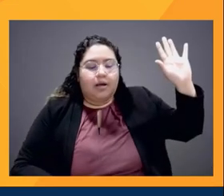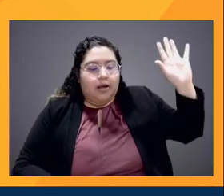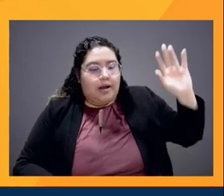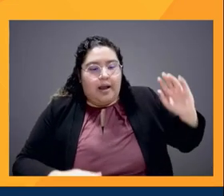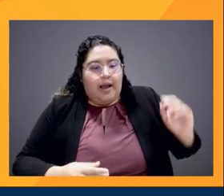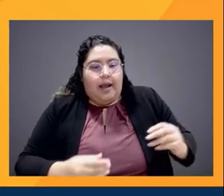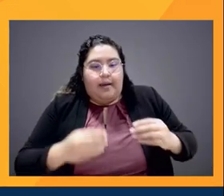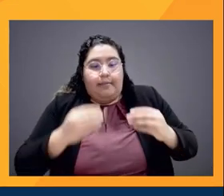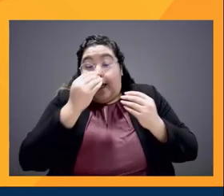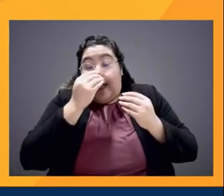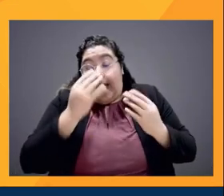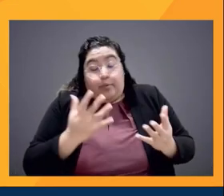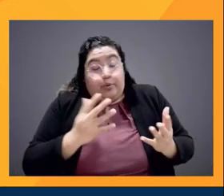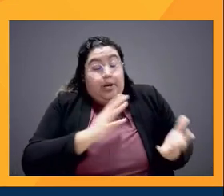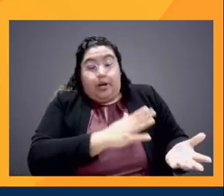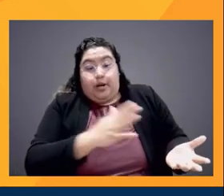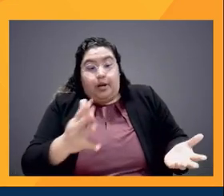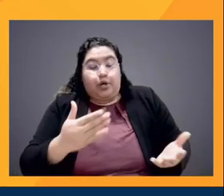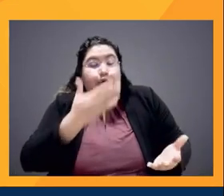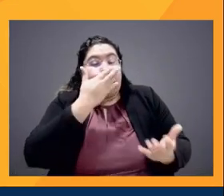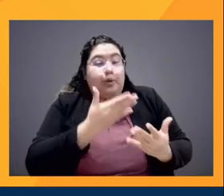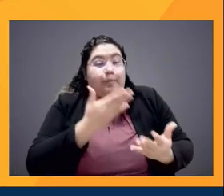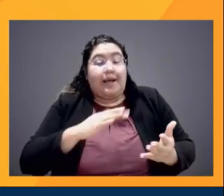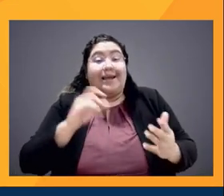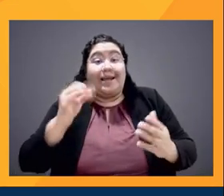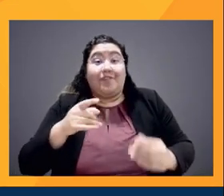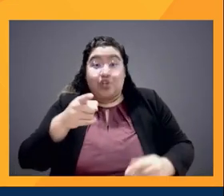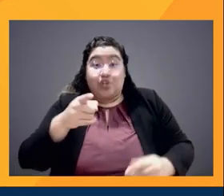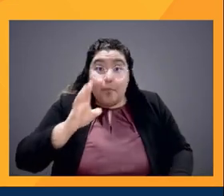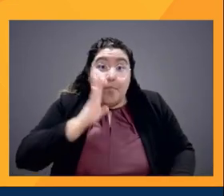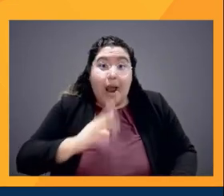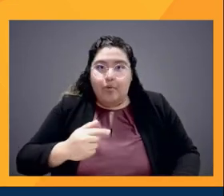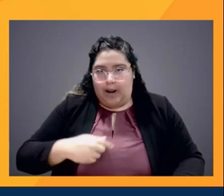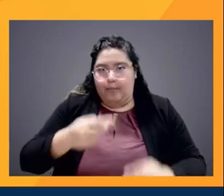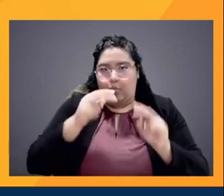the next. I'm like, good, bad. I, if you're Brown on TV, I'm watching you.